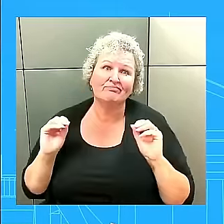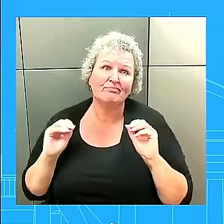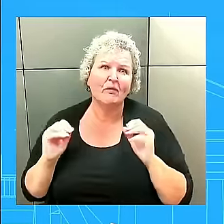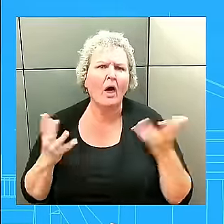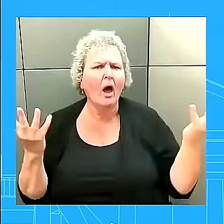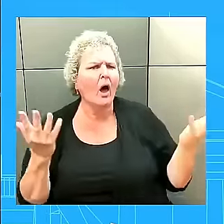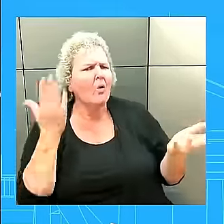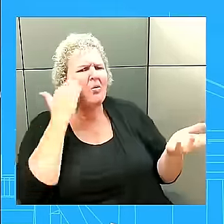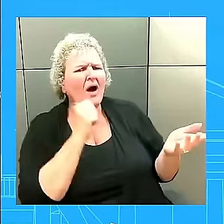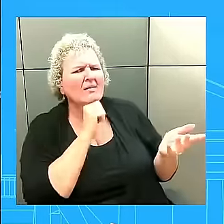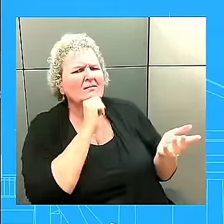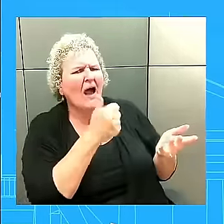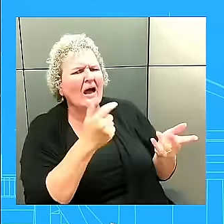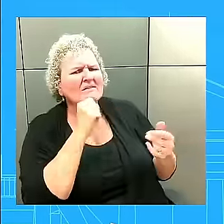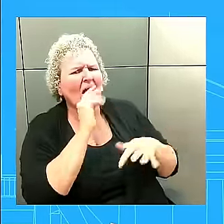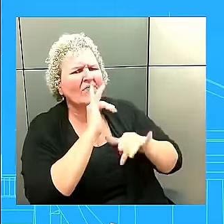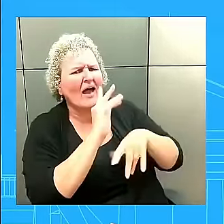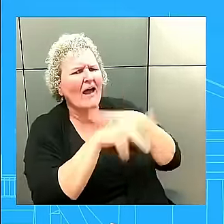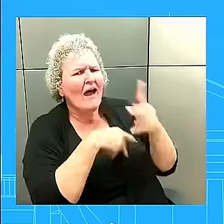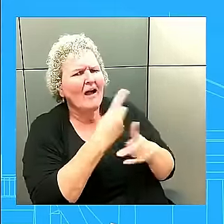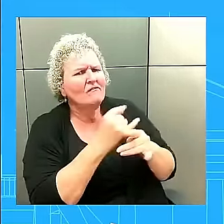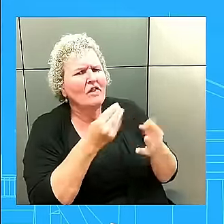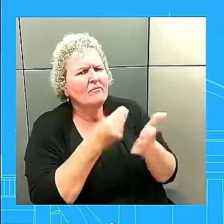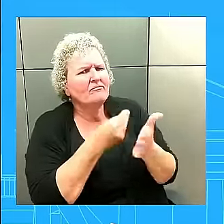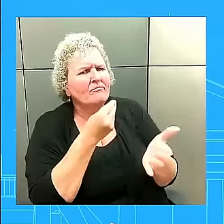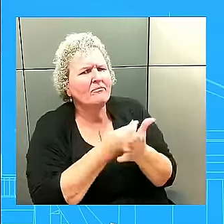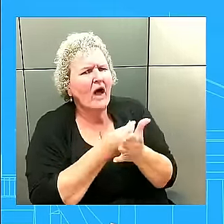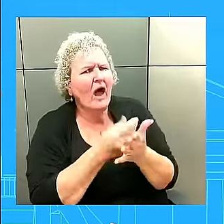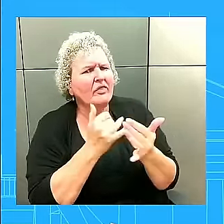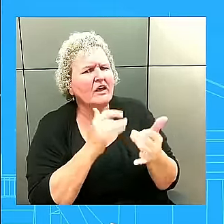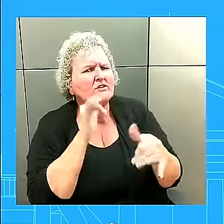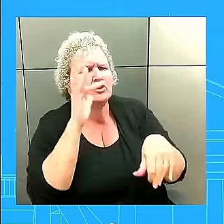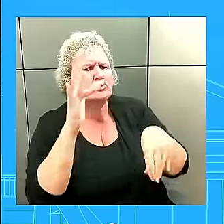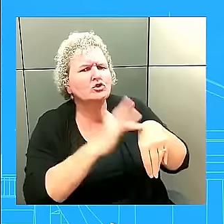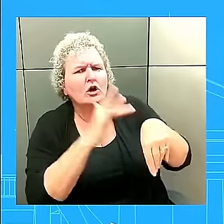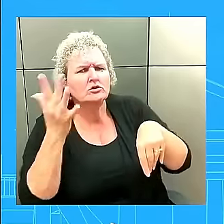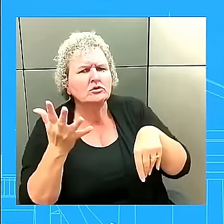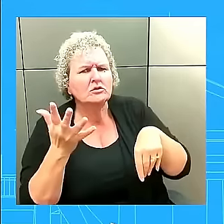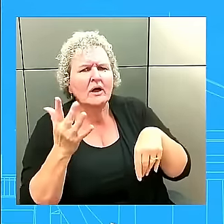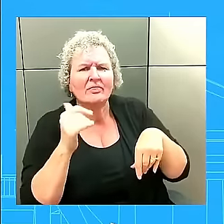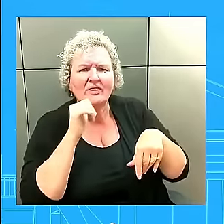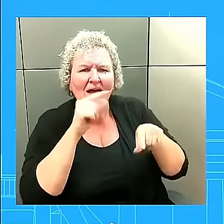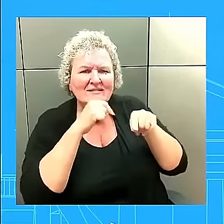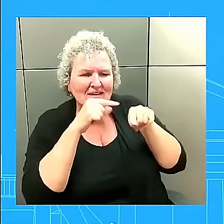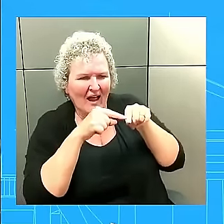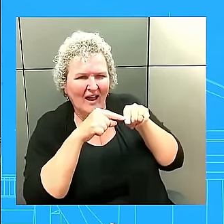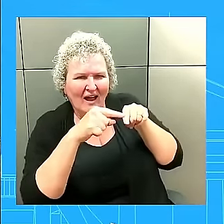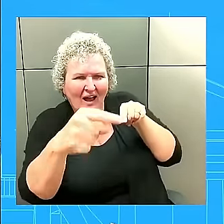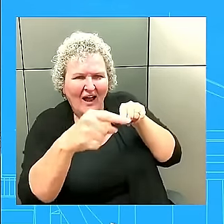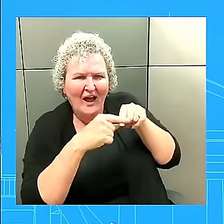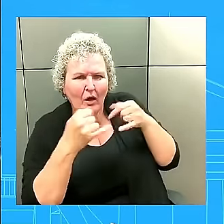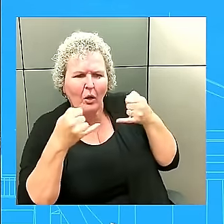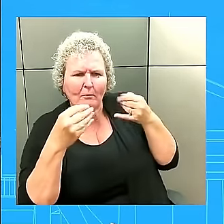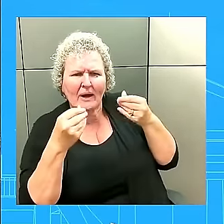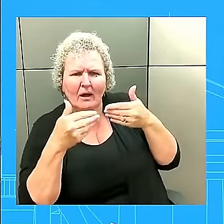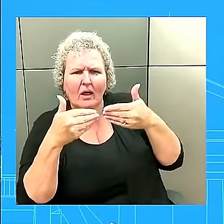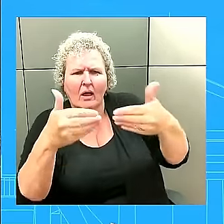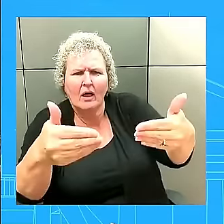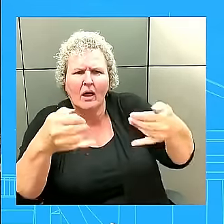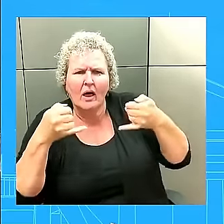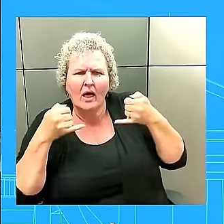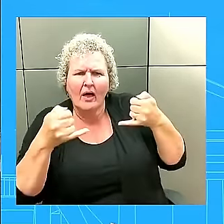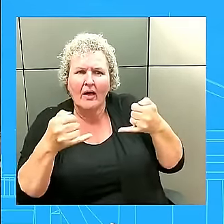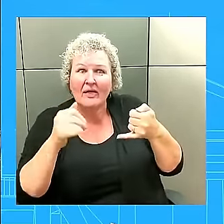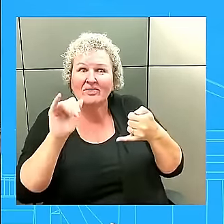that can be hit rather than the distance from a border that obviously Russia doesn't recognize? And you've got